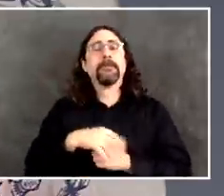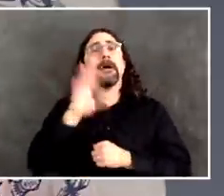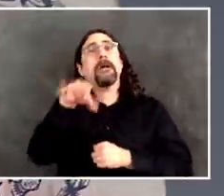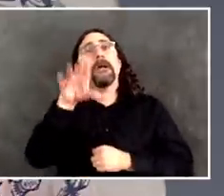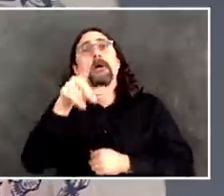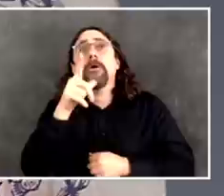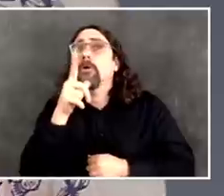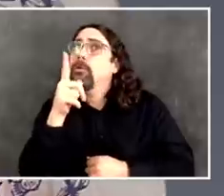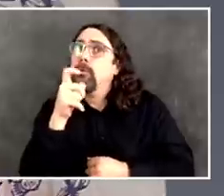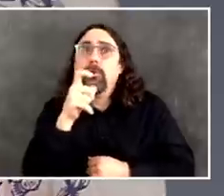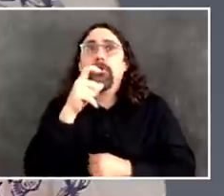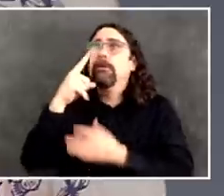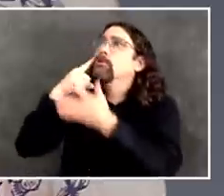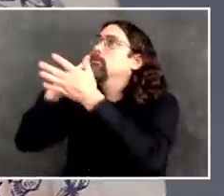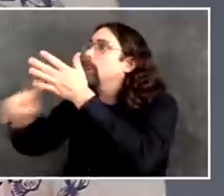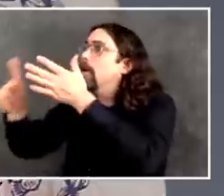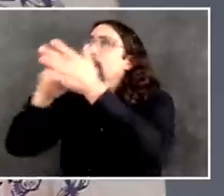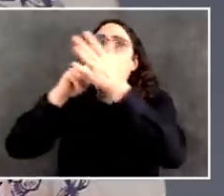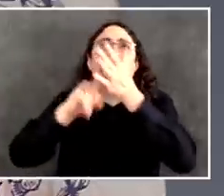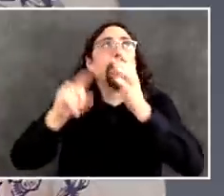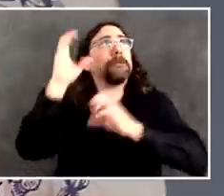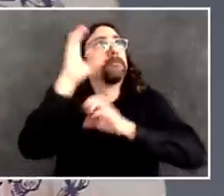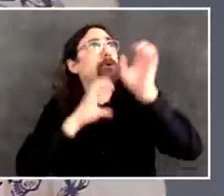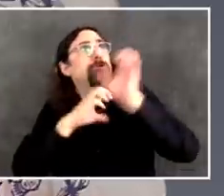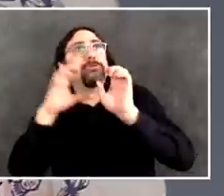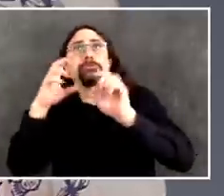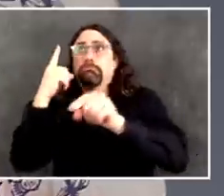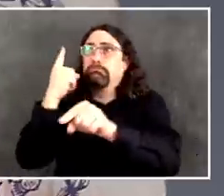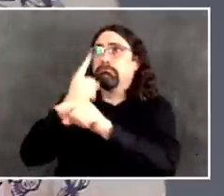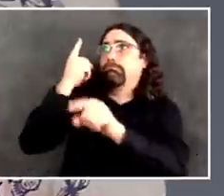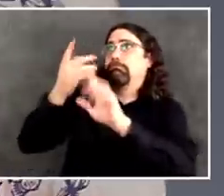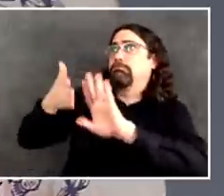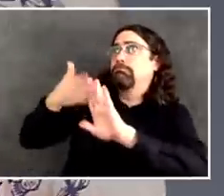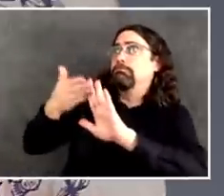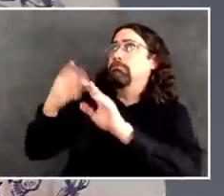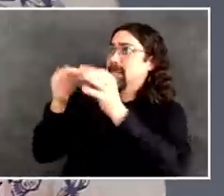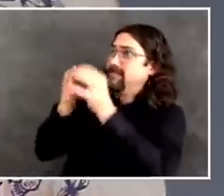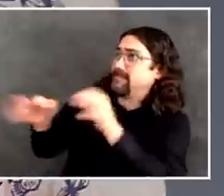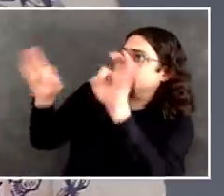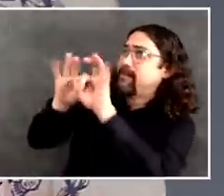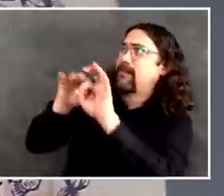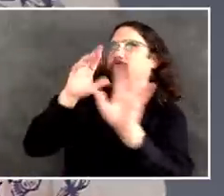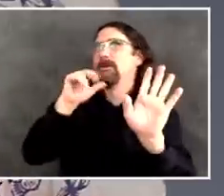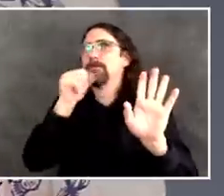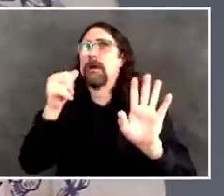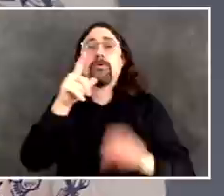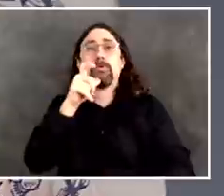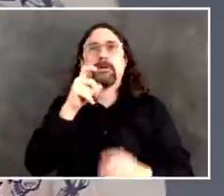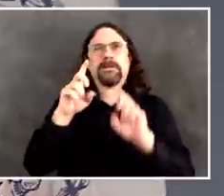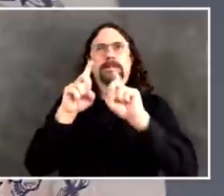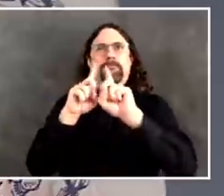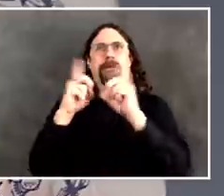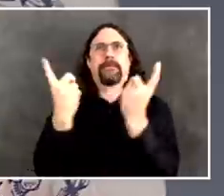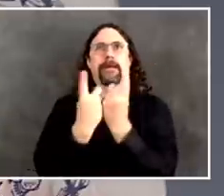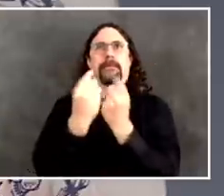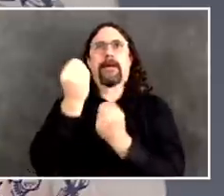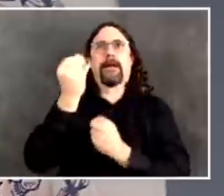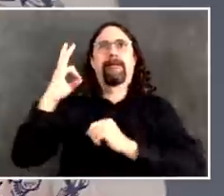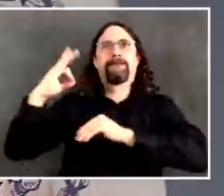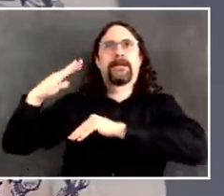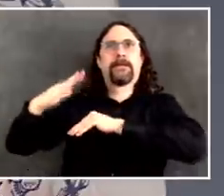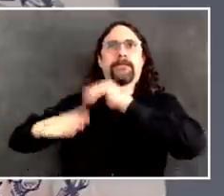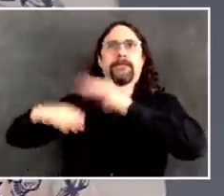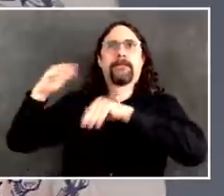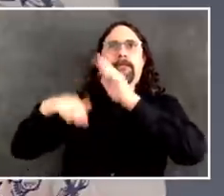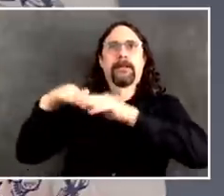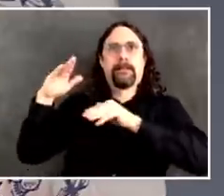as of a week or two ago, we saw pretty consistent results where there was not inappropriate construction. But